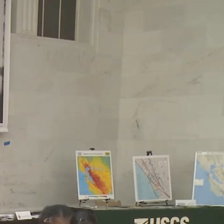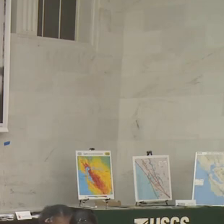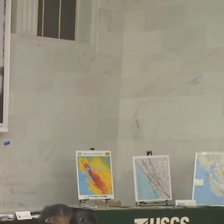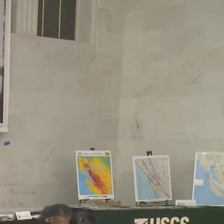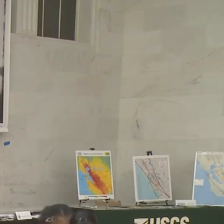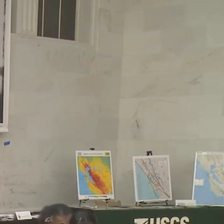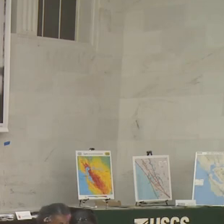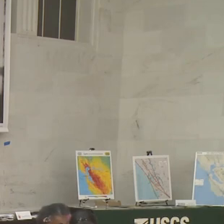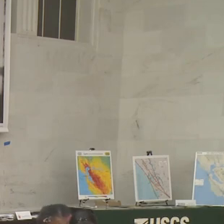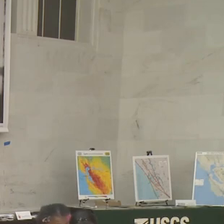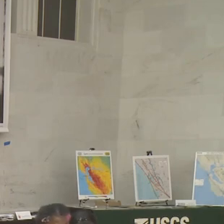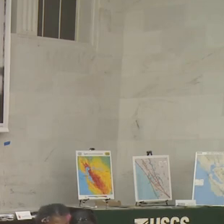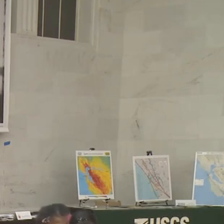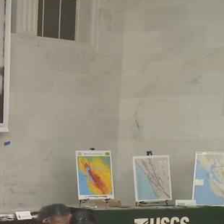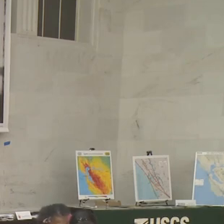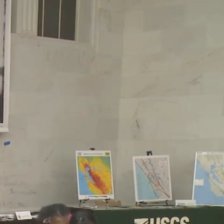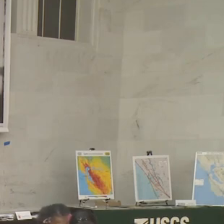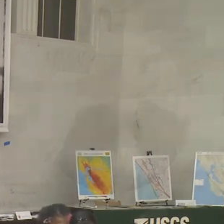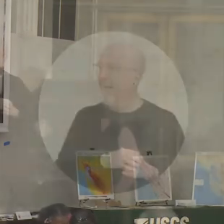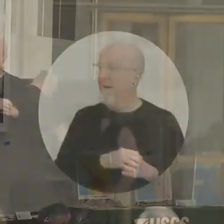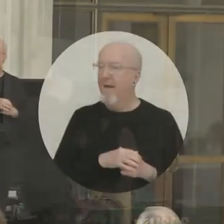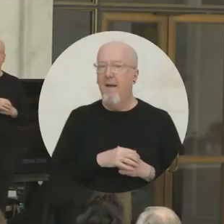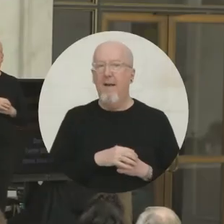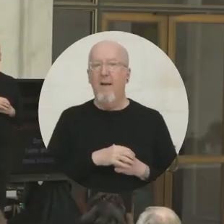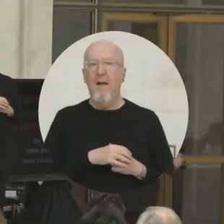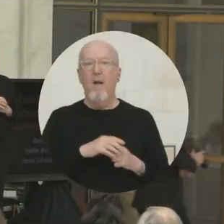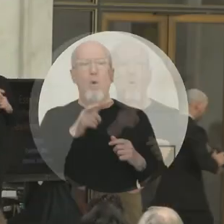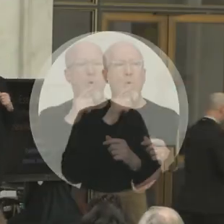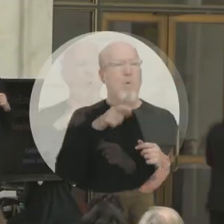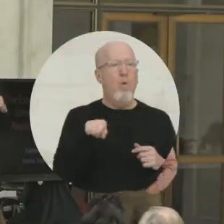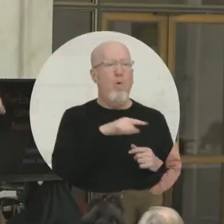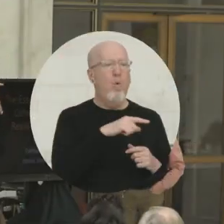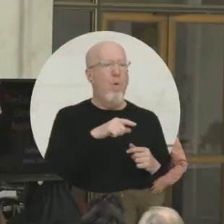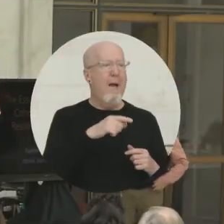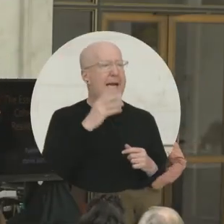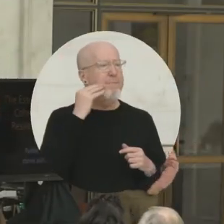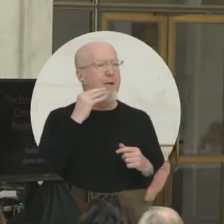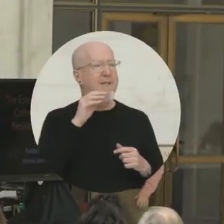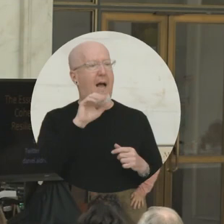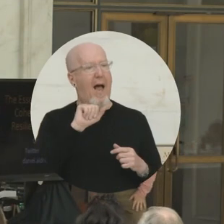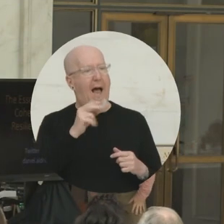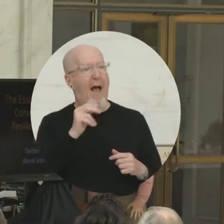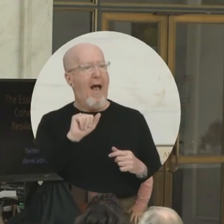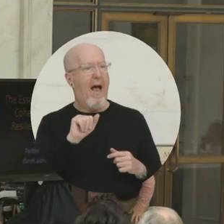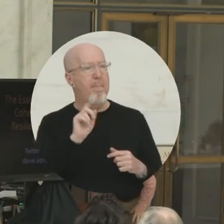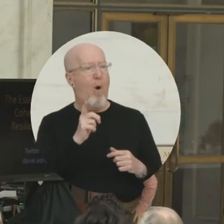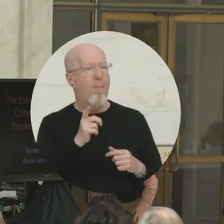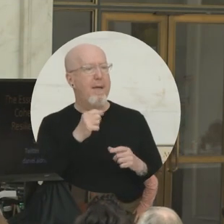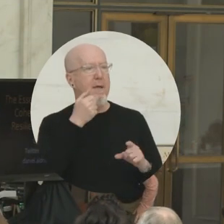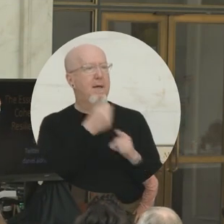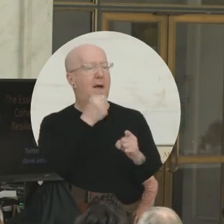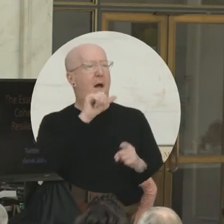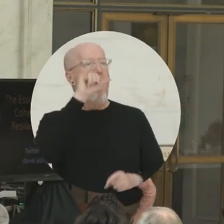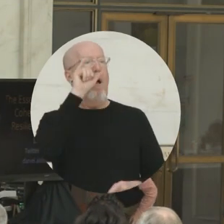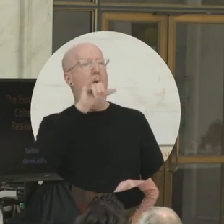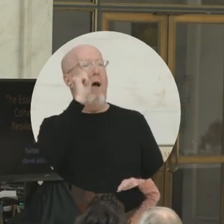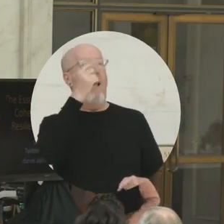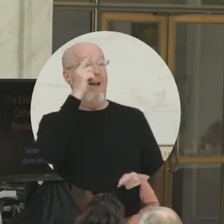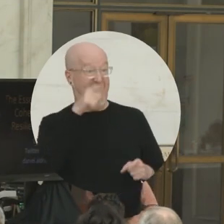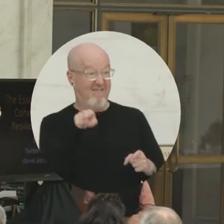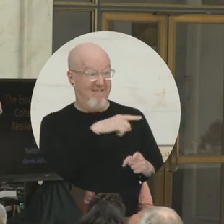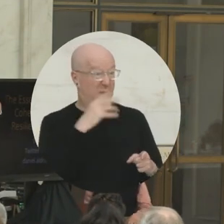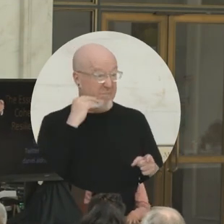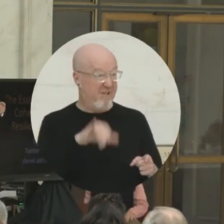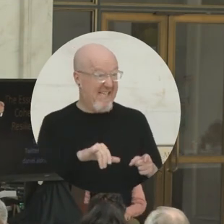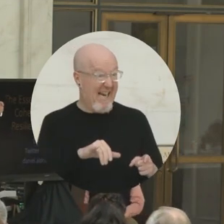man has to say about this important approach. Who's ever had an aha moment, right? An aha moment? Like, the